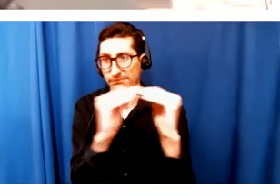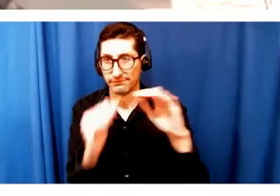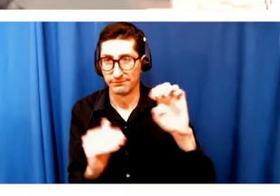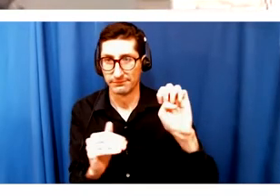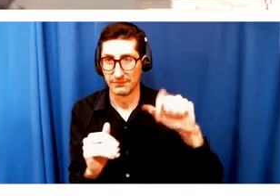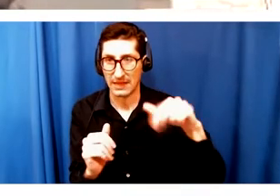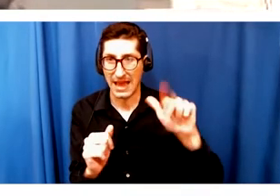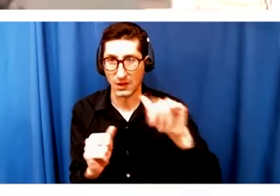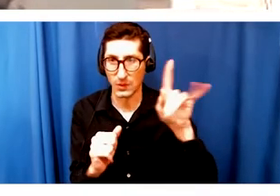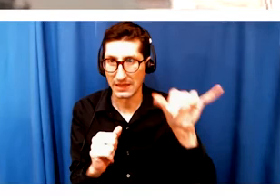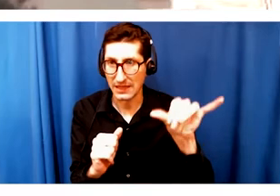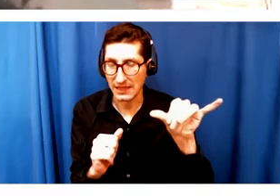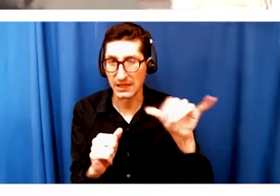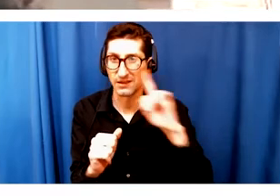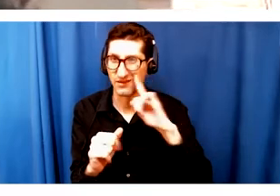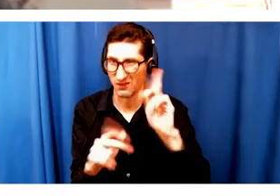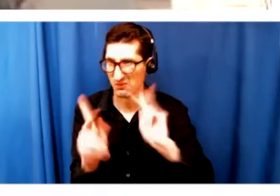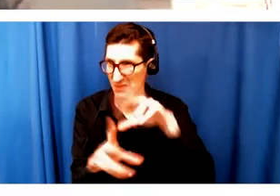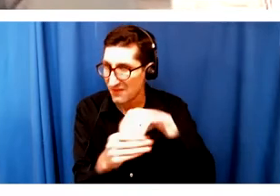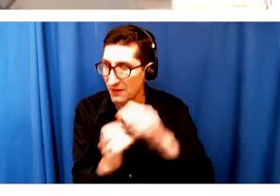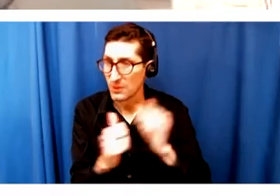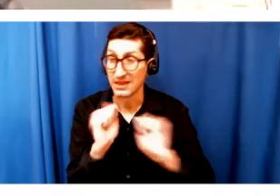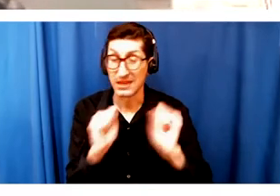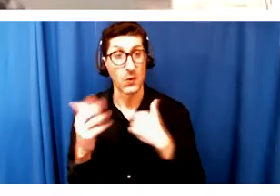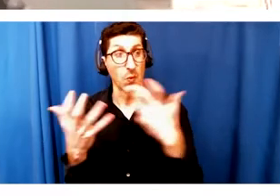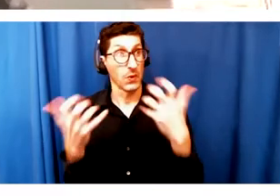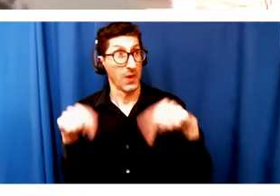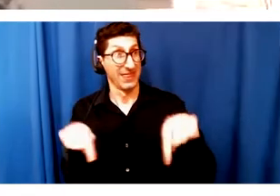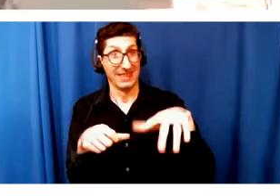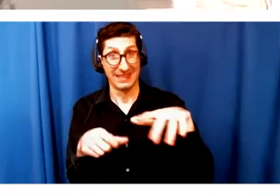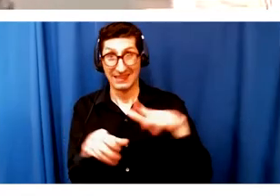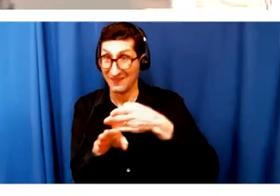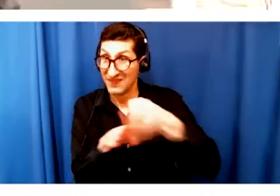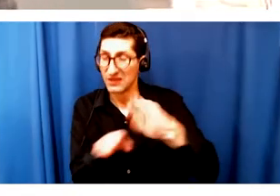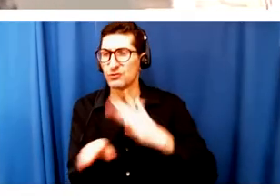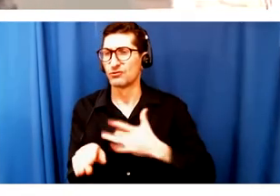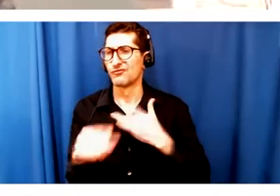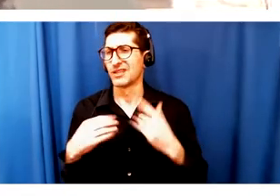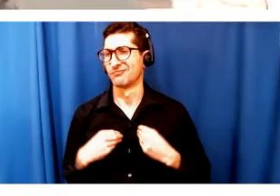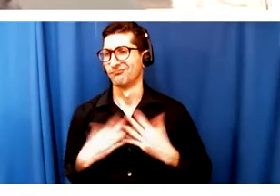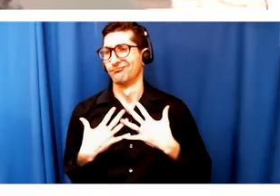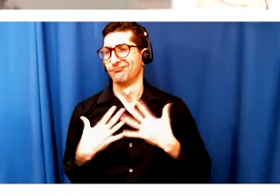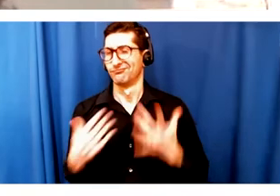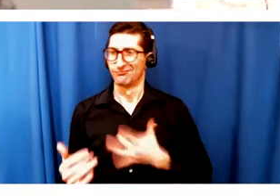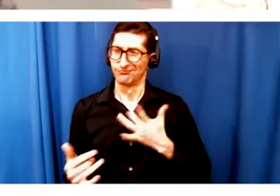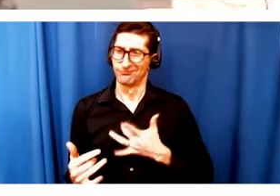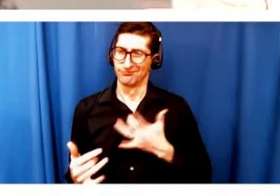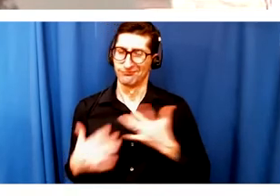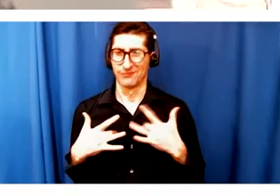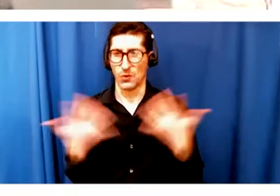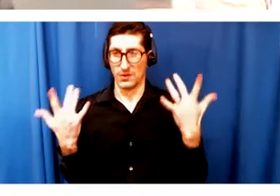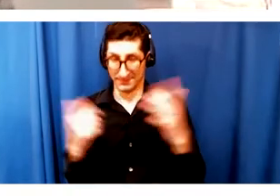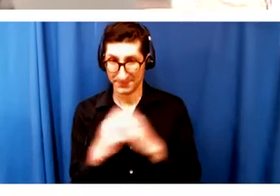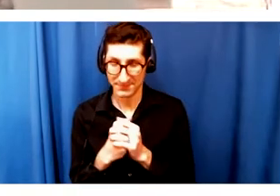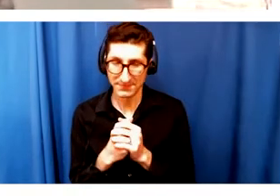trying to make this place a joyful place to work. One of the things I always tell this story, it was like the